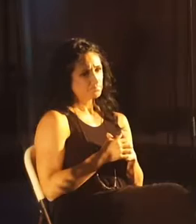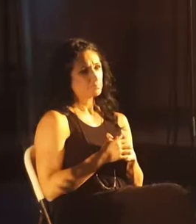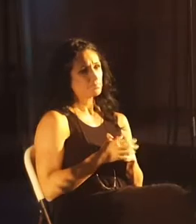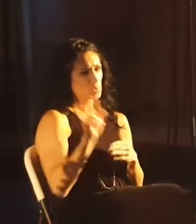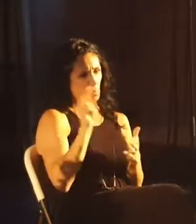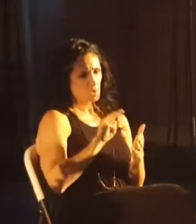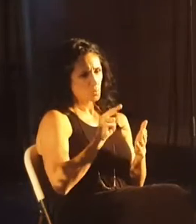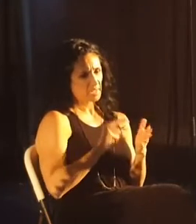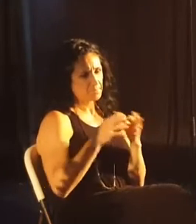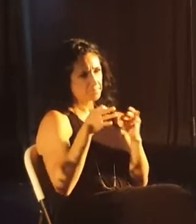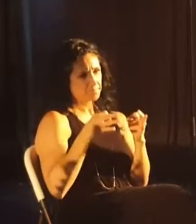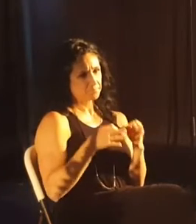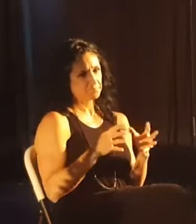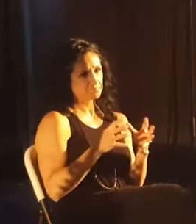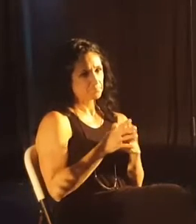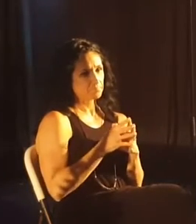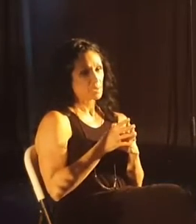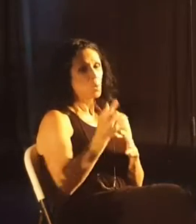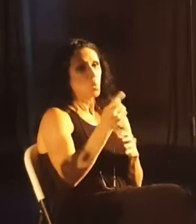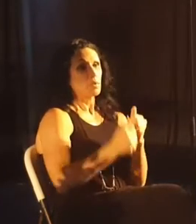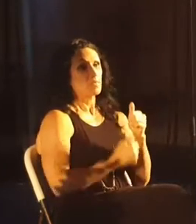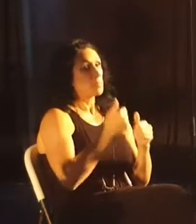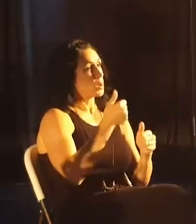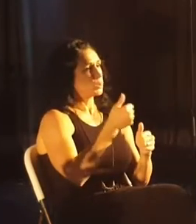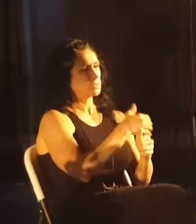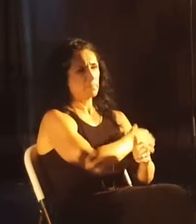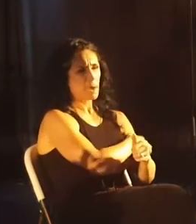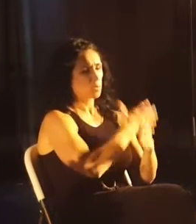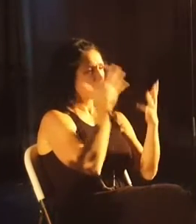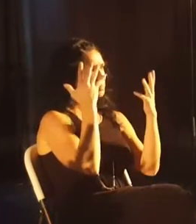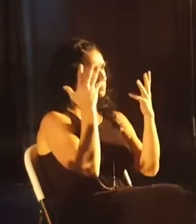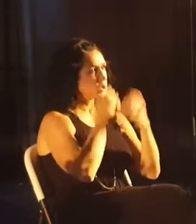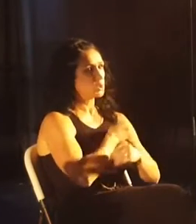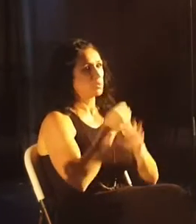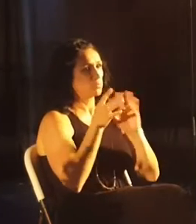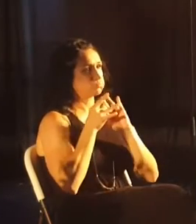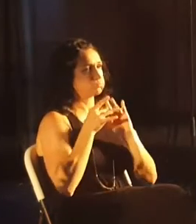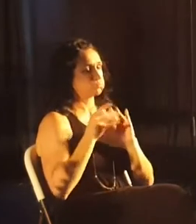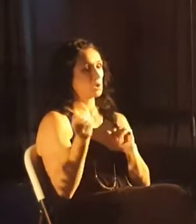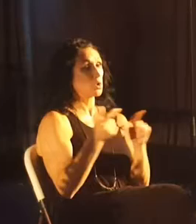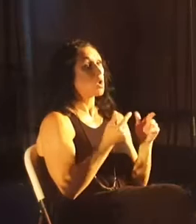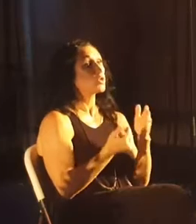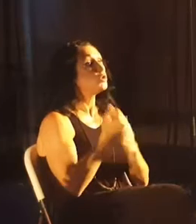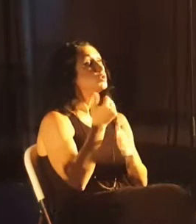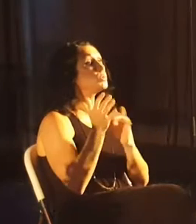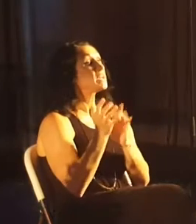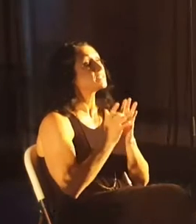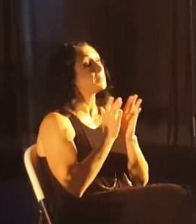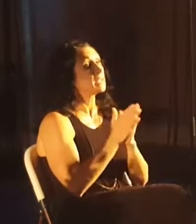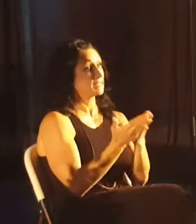back through it. And this is one of the most powerful, beautiful passages in all of the New Testament.